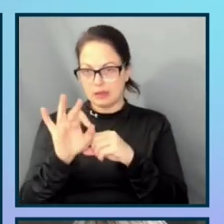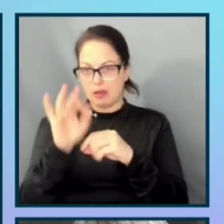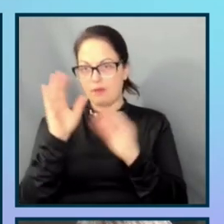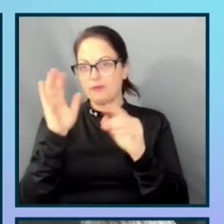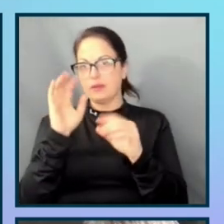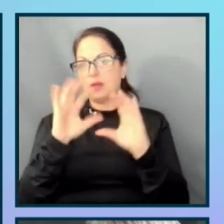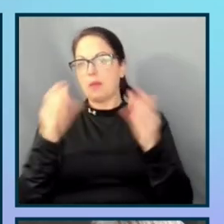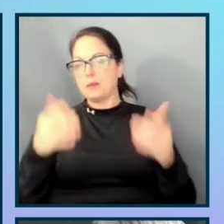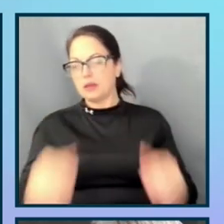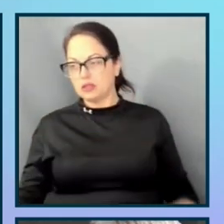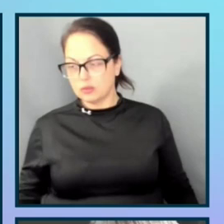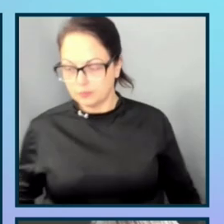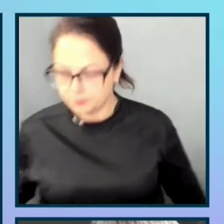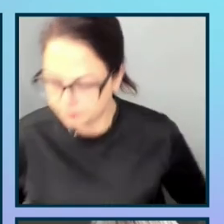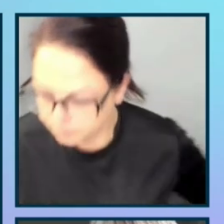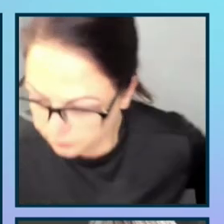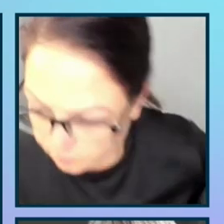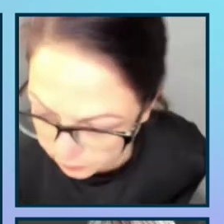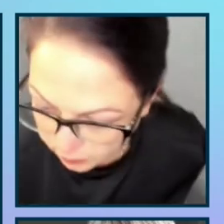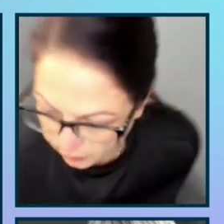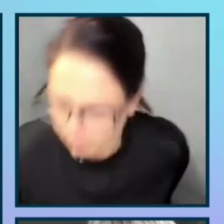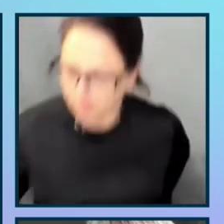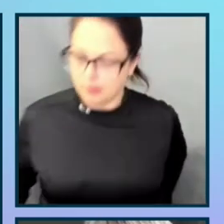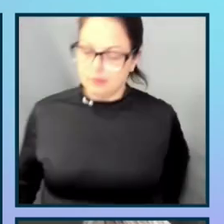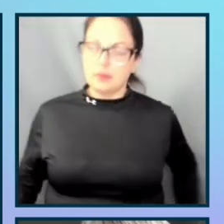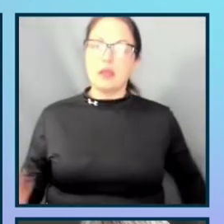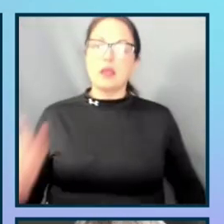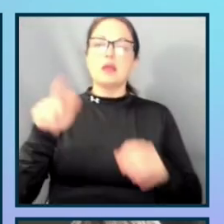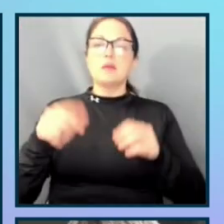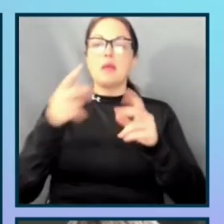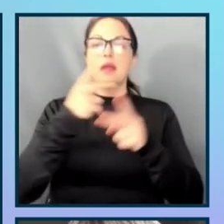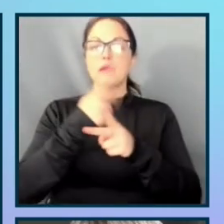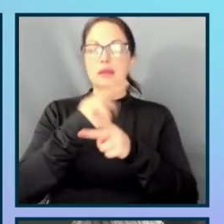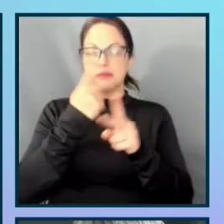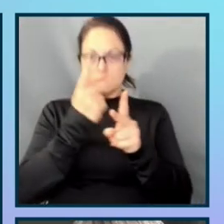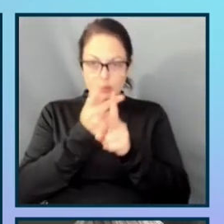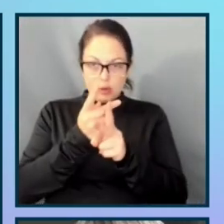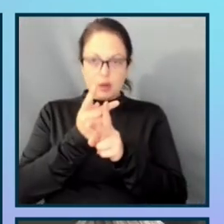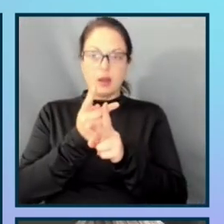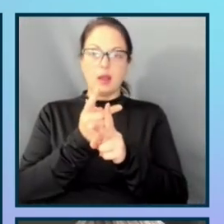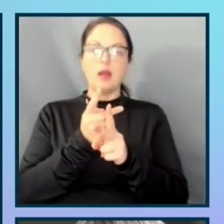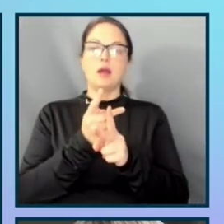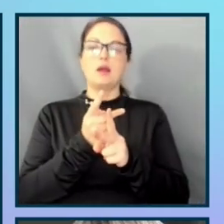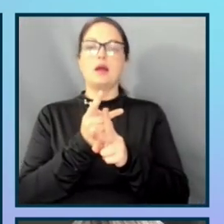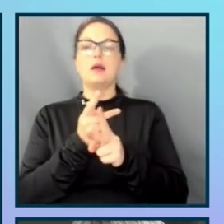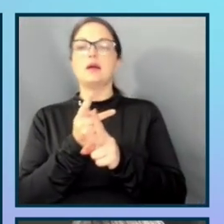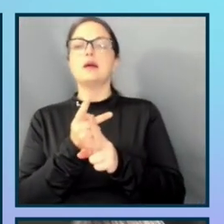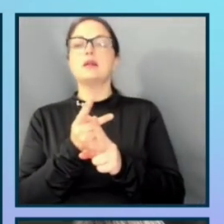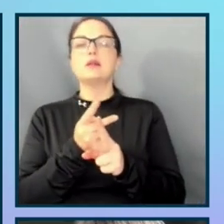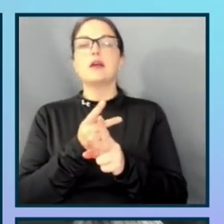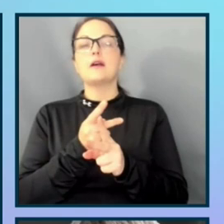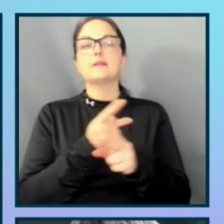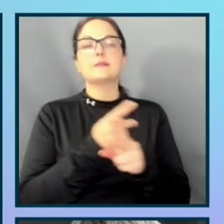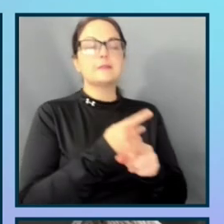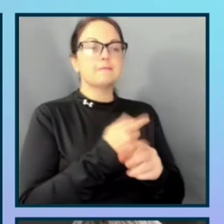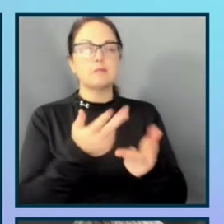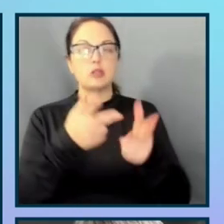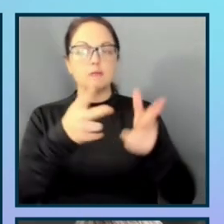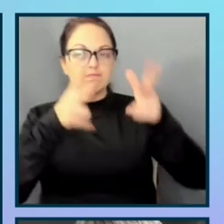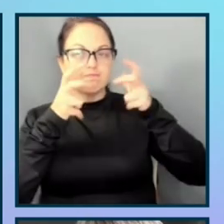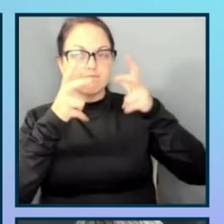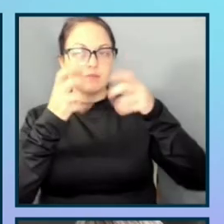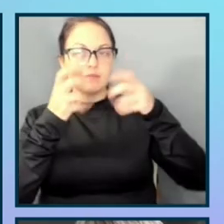population by, um, these products, um, taking the feedback from customers, looking